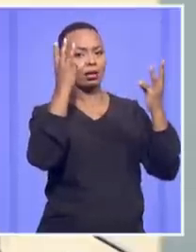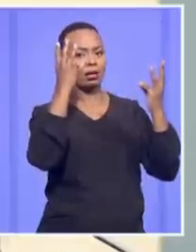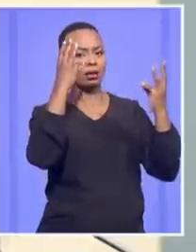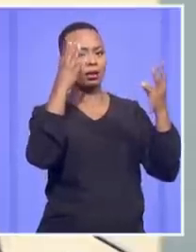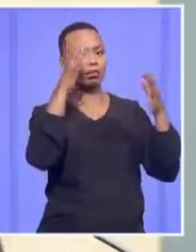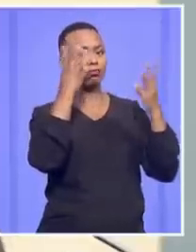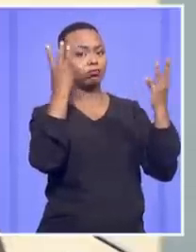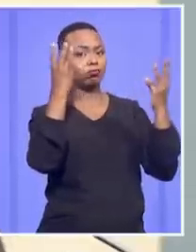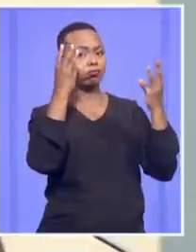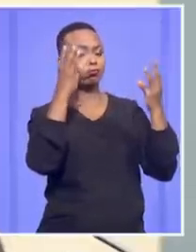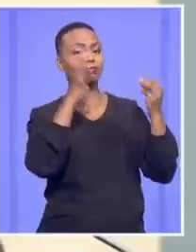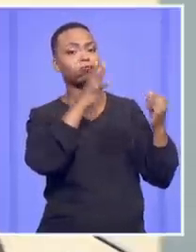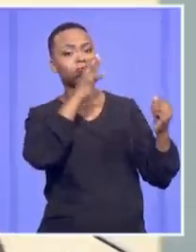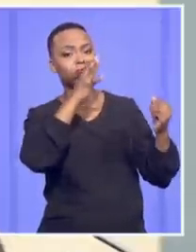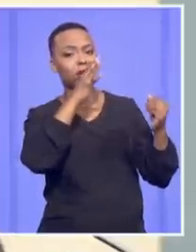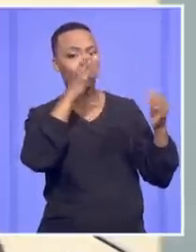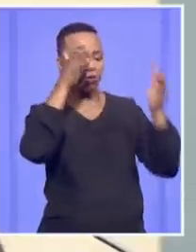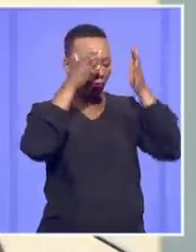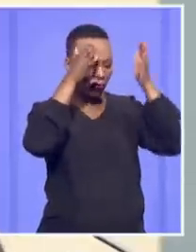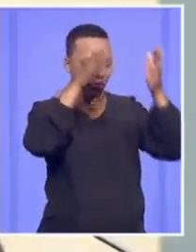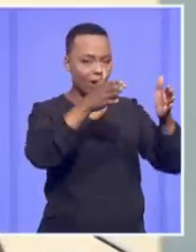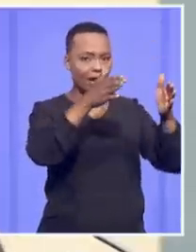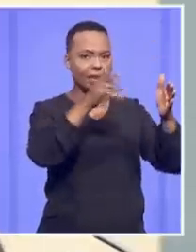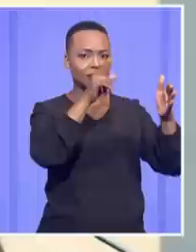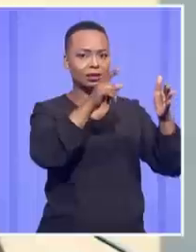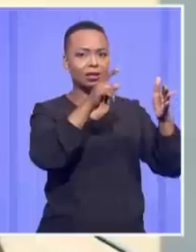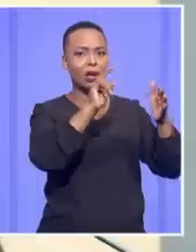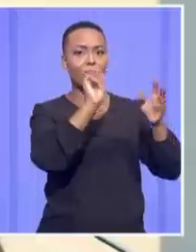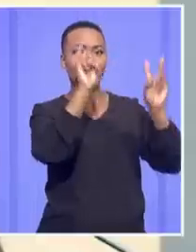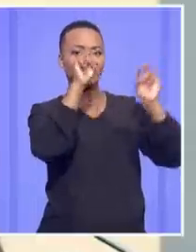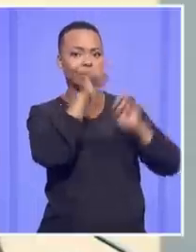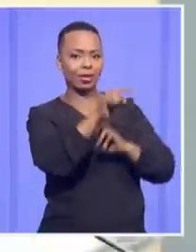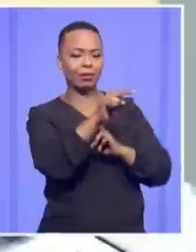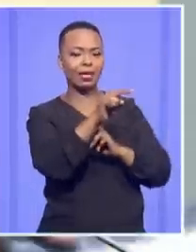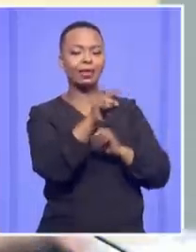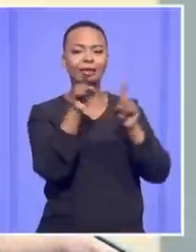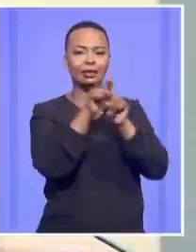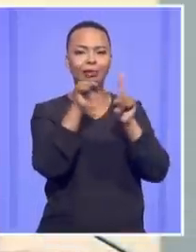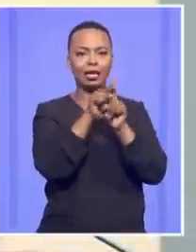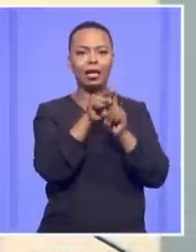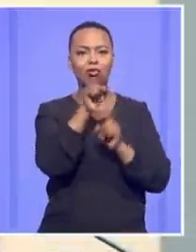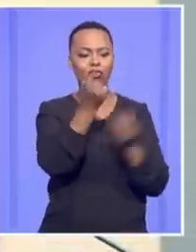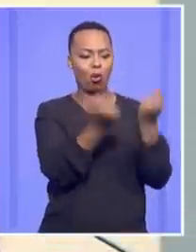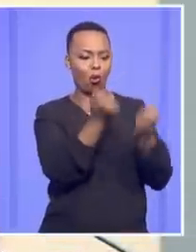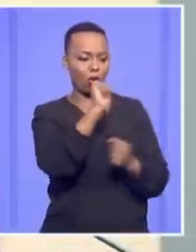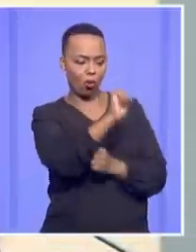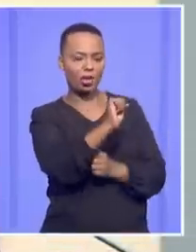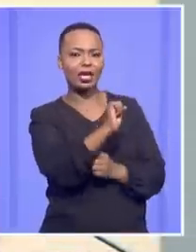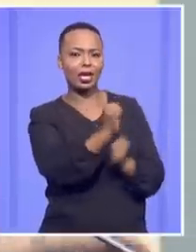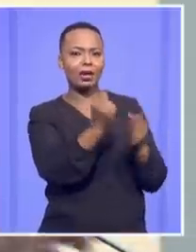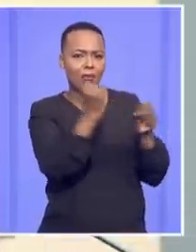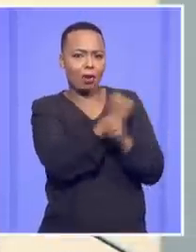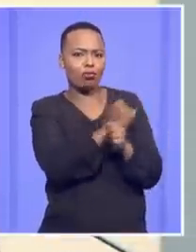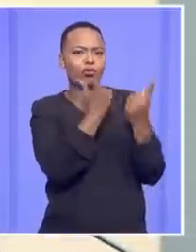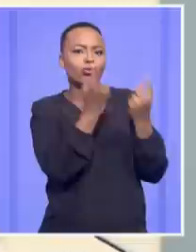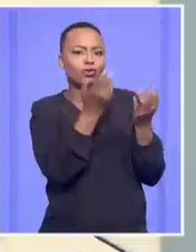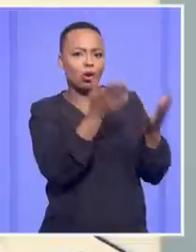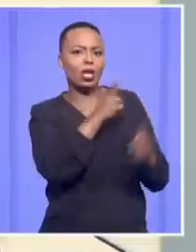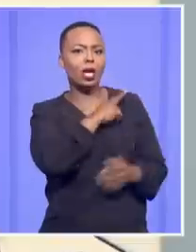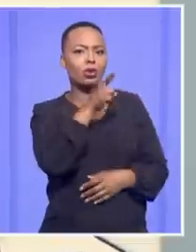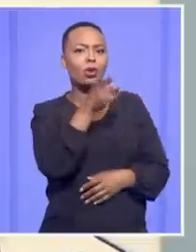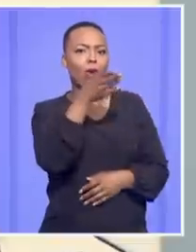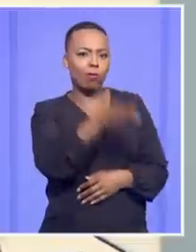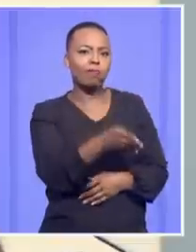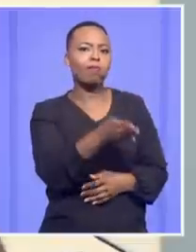this two-day span. The quarter core itself did exactly the same. Yes. That's why you're here now. Now,